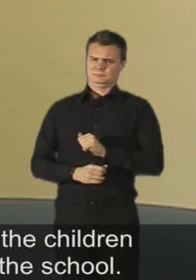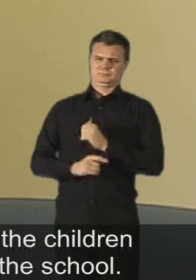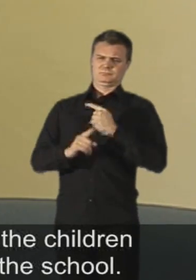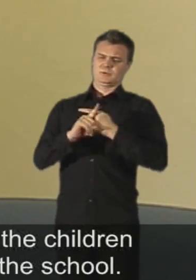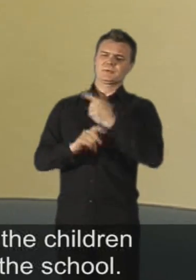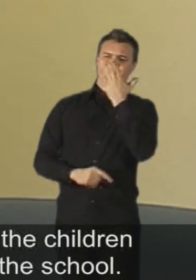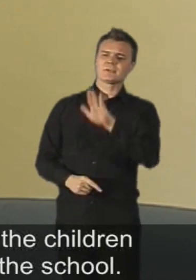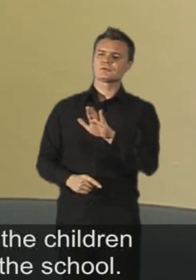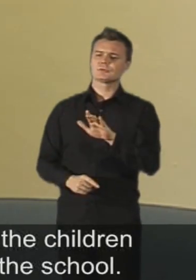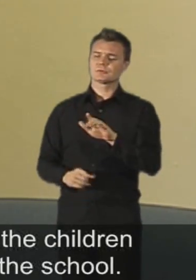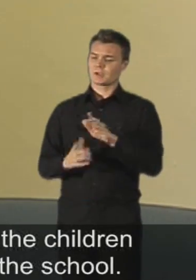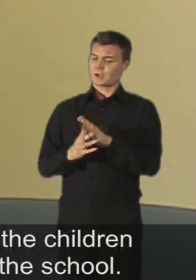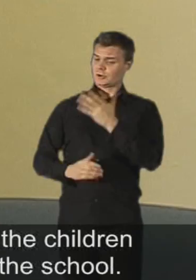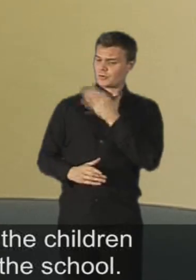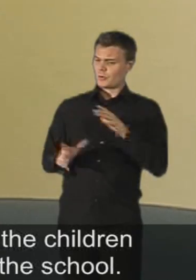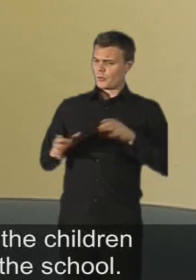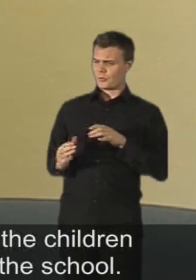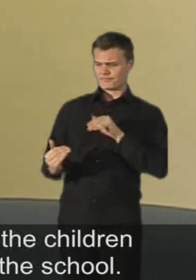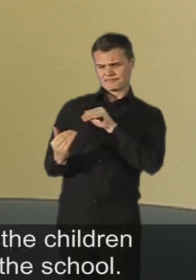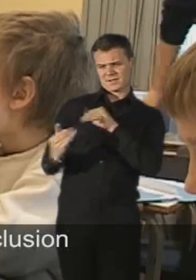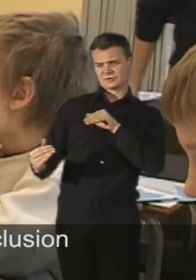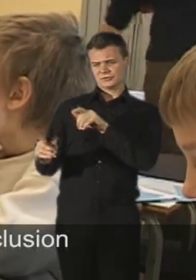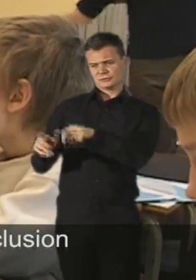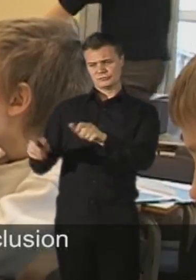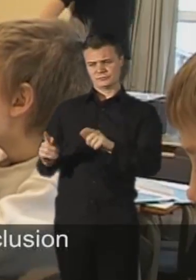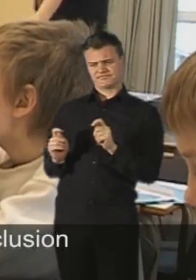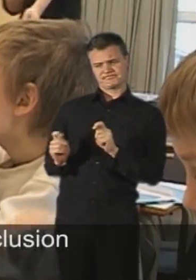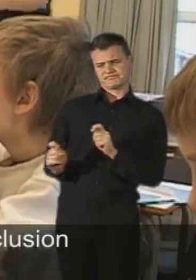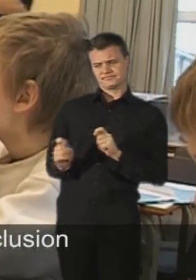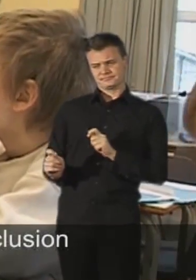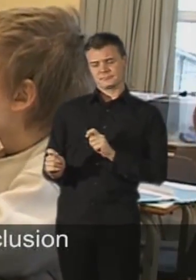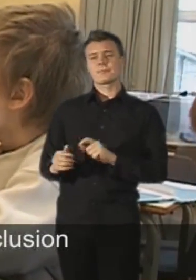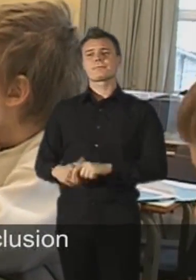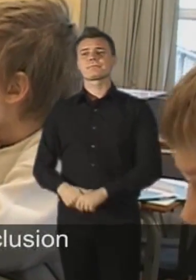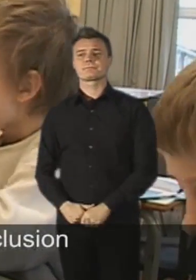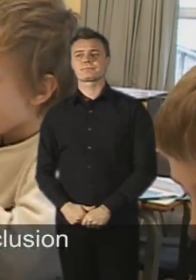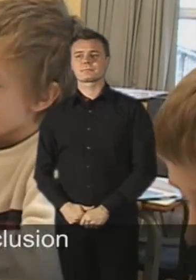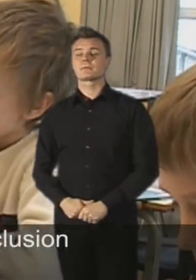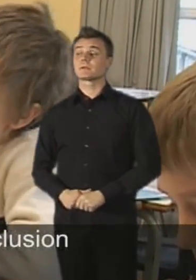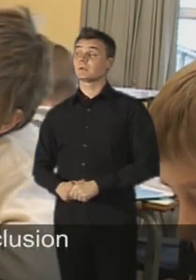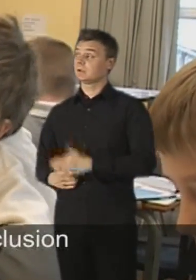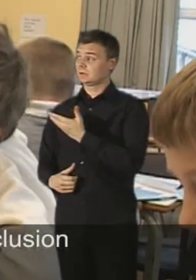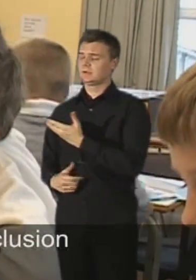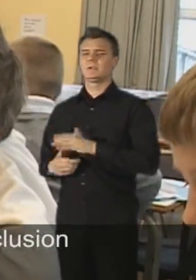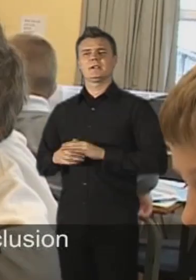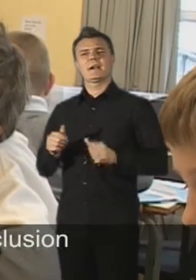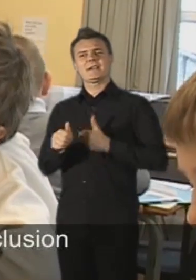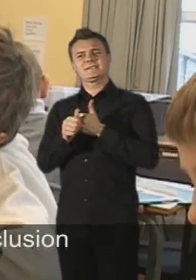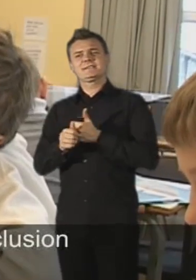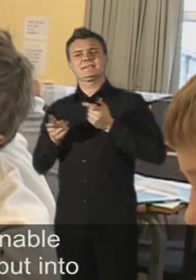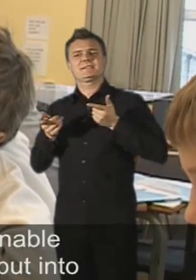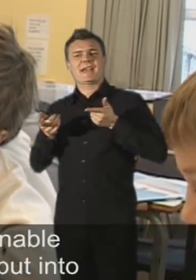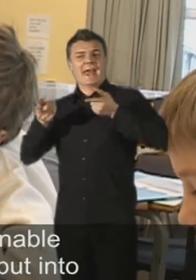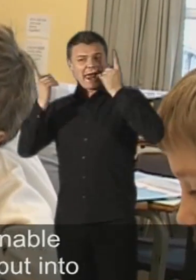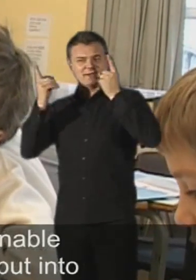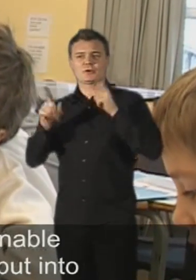as far as we can, not the children fit the school. Janet Hart is Assistant Head and Inclusion Manager. My